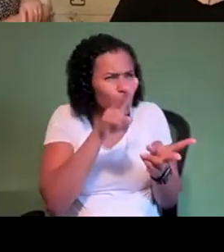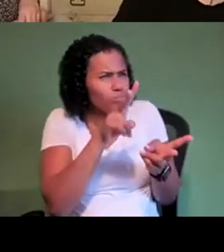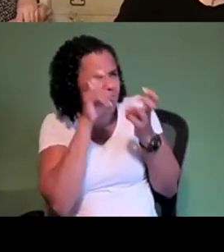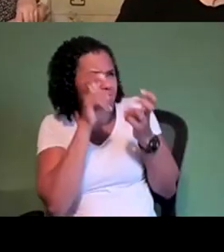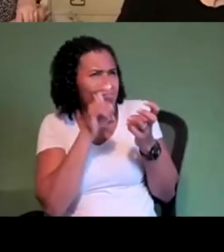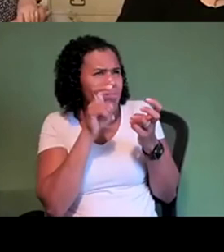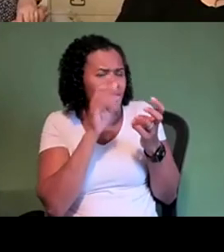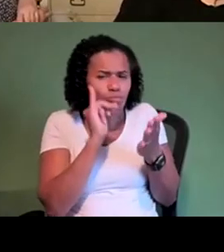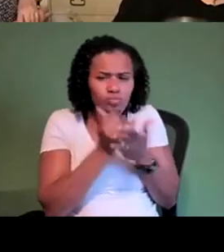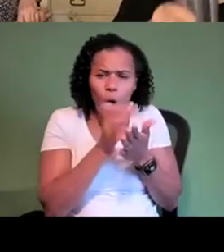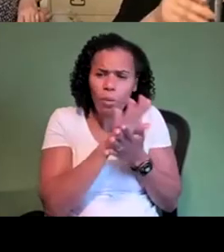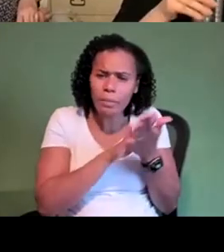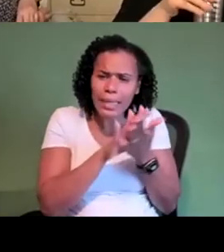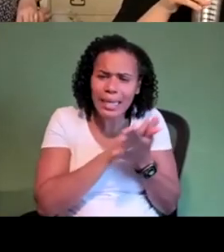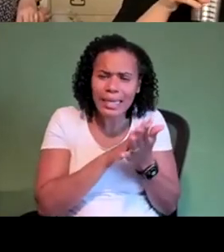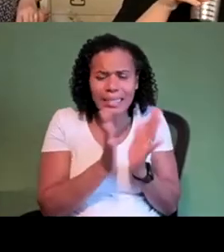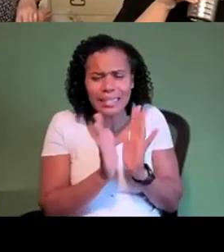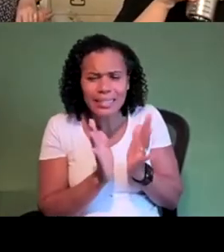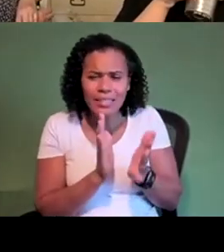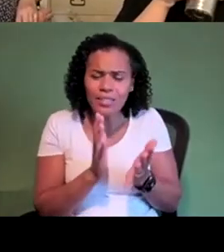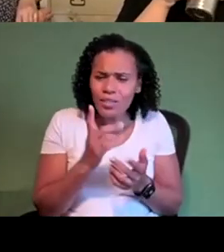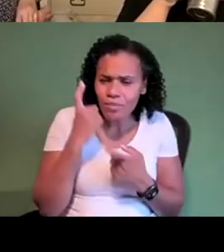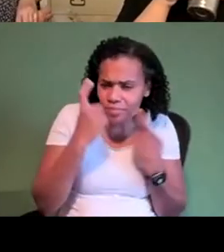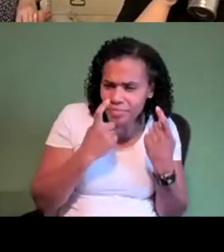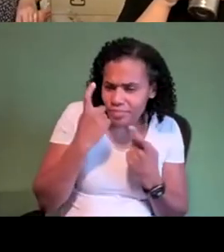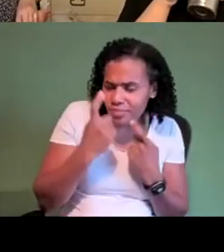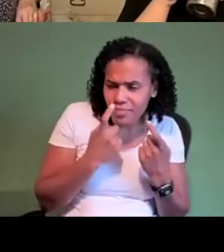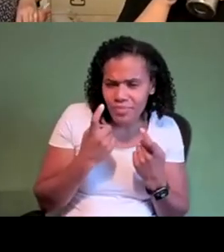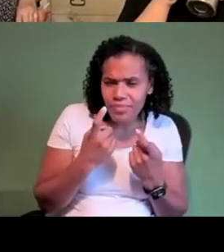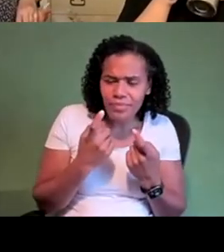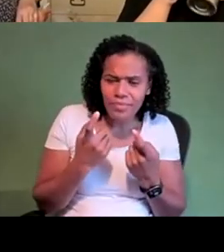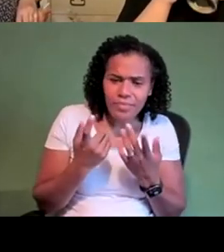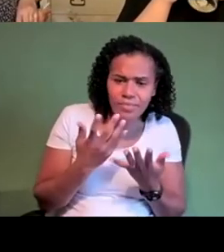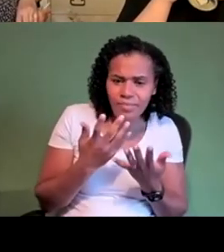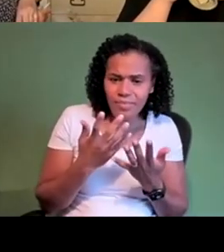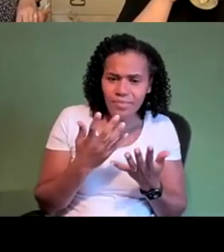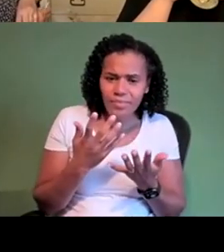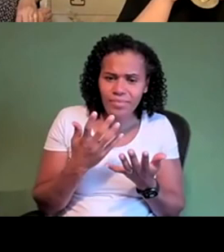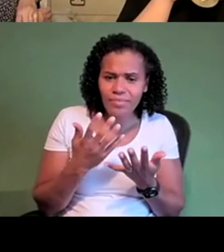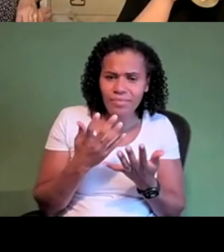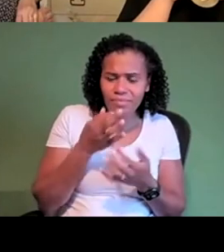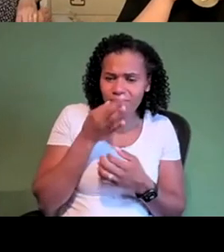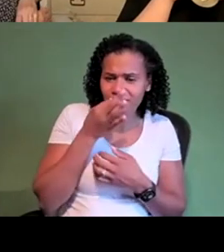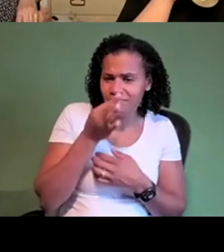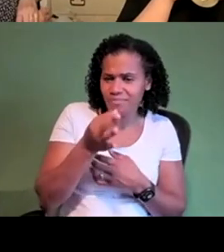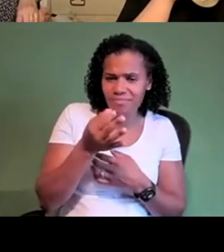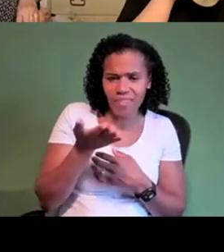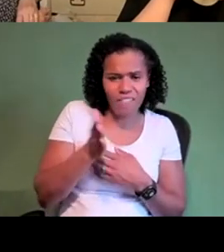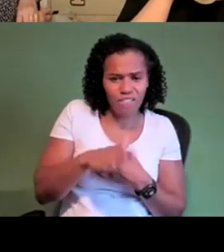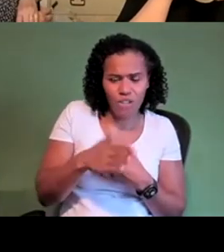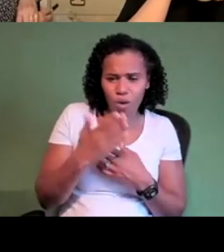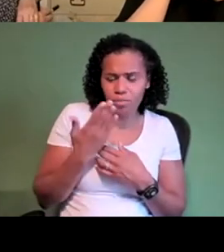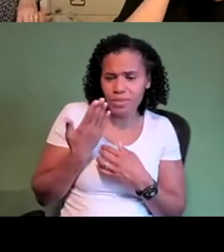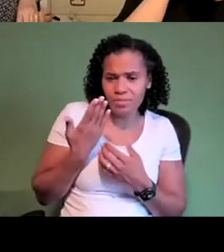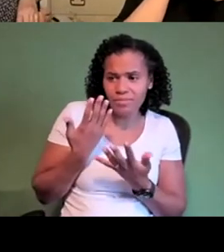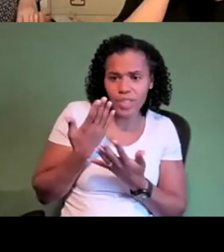a collective so i'm wondering if if there's anything that you feel like has come out of this uh recent kind